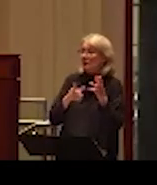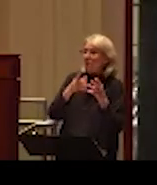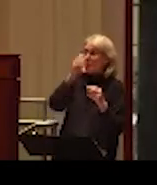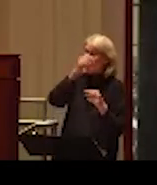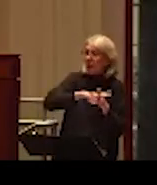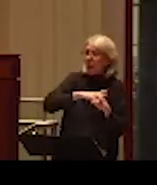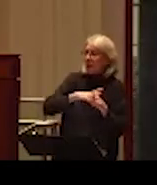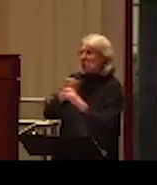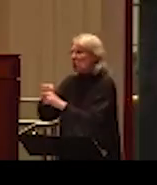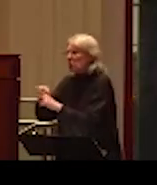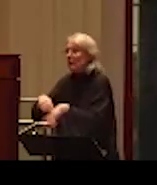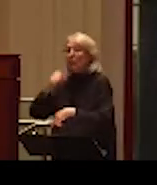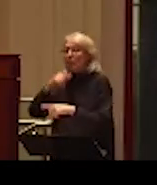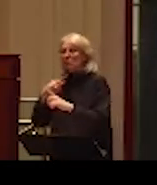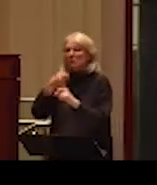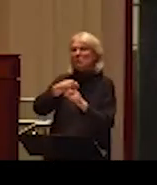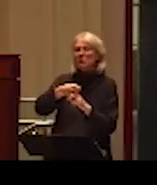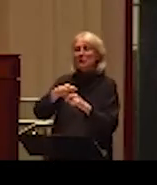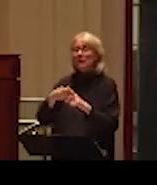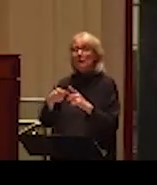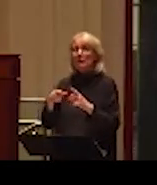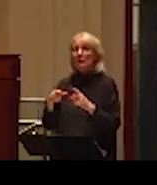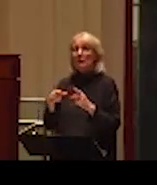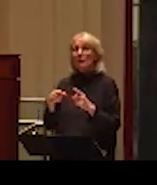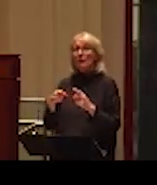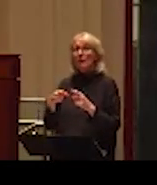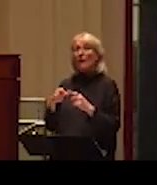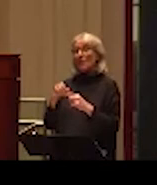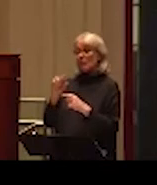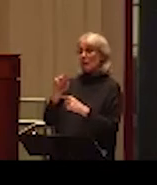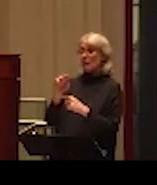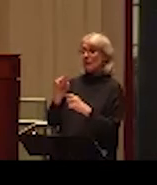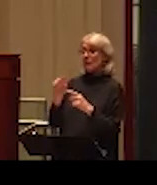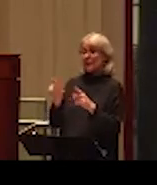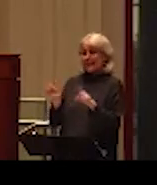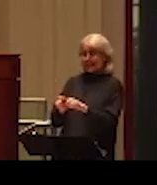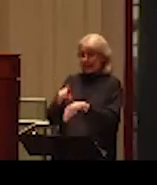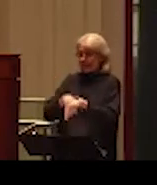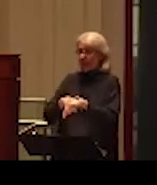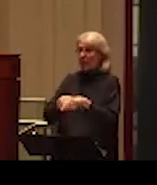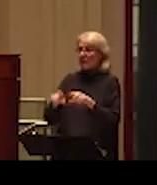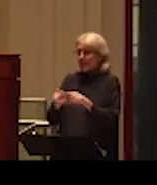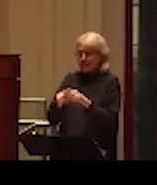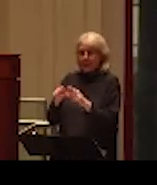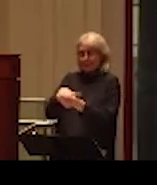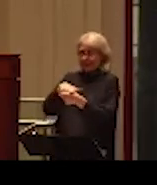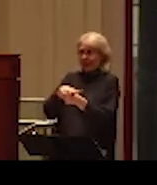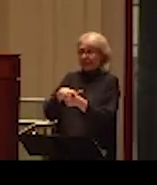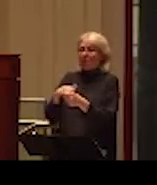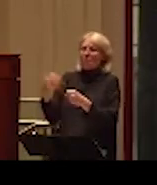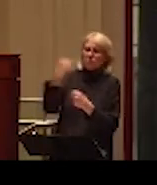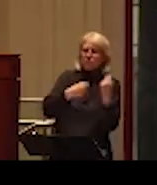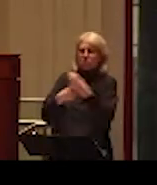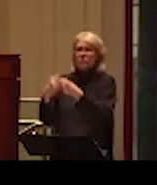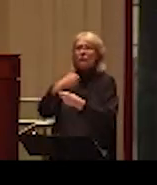aggressors and the women can be aggressors. Mutual violence is when it happens in the same setting at the same time. So what a